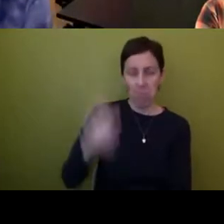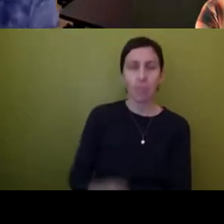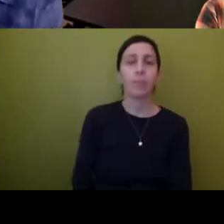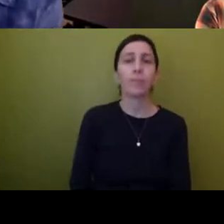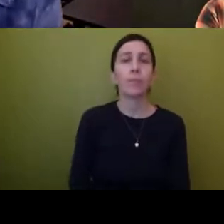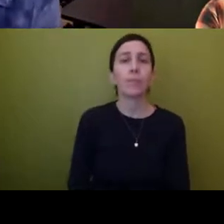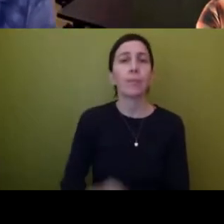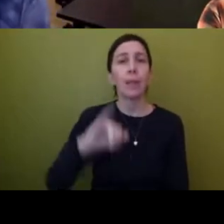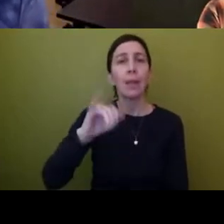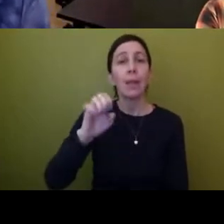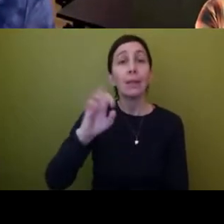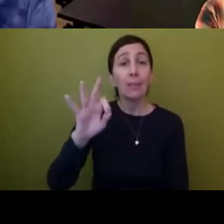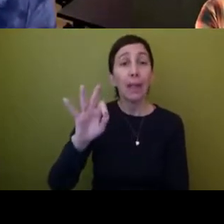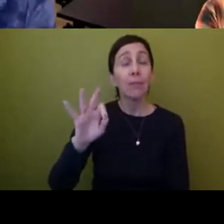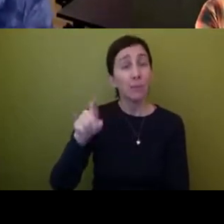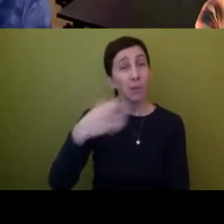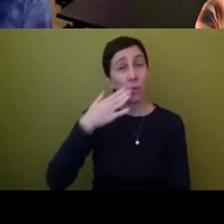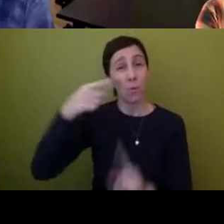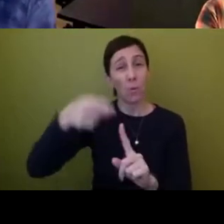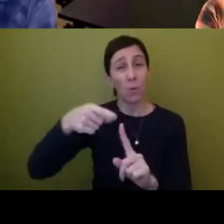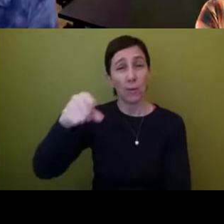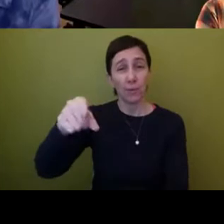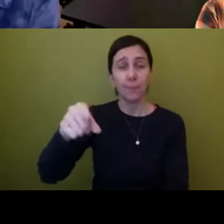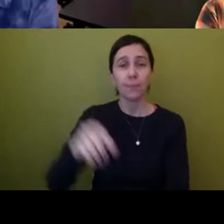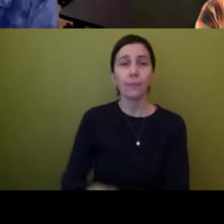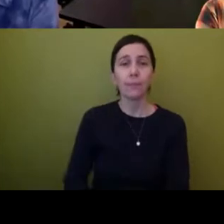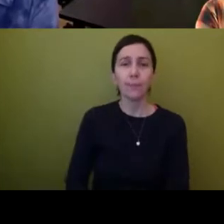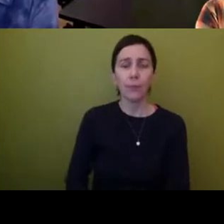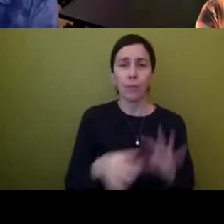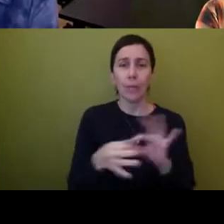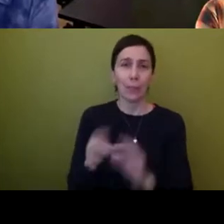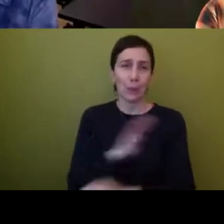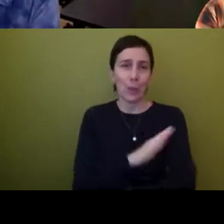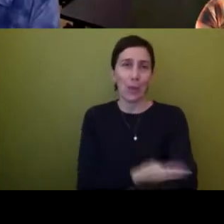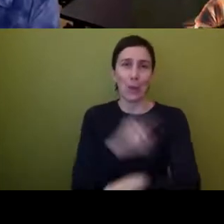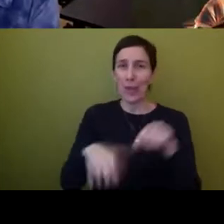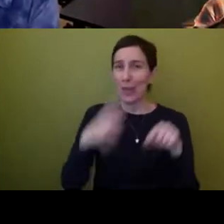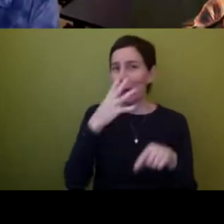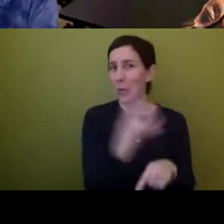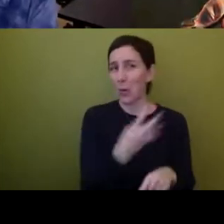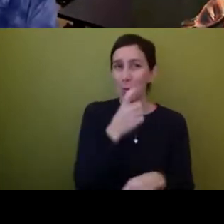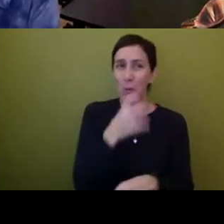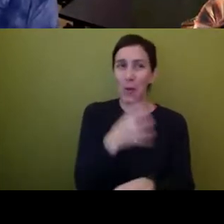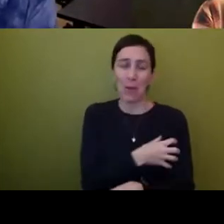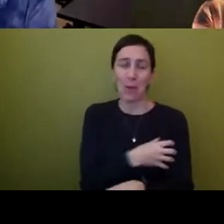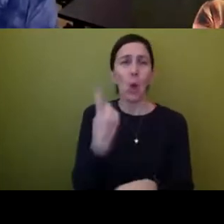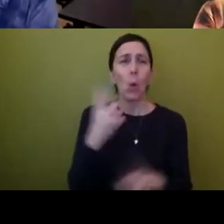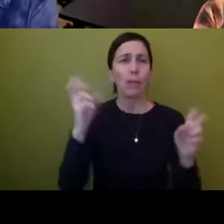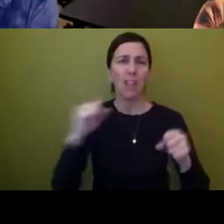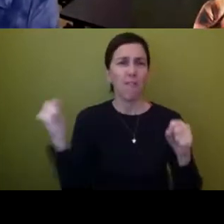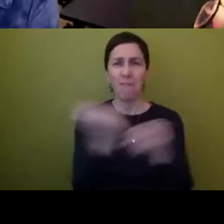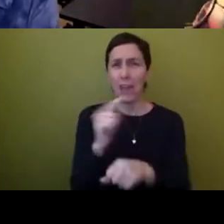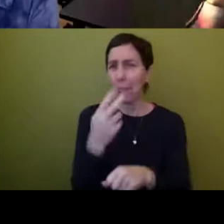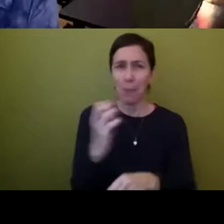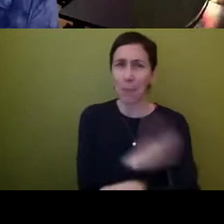uh, Jeff brings up a really good point about, um, the power, power that always fight the power. And in terms of context,